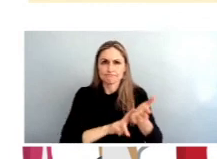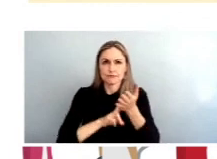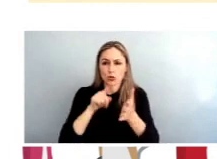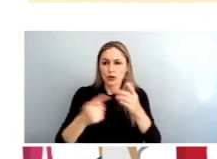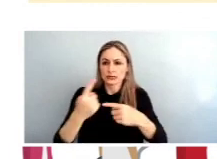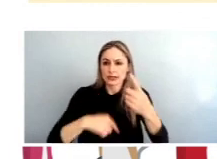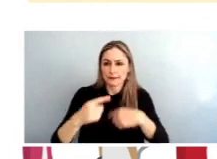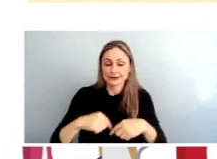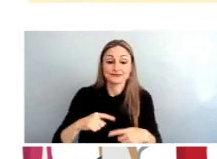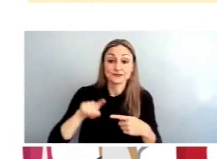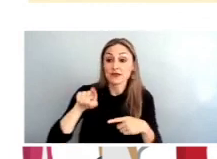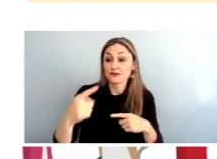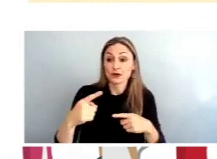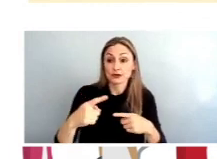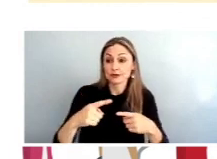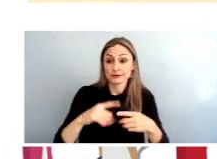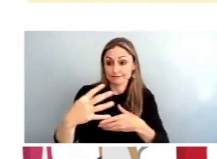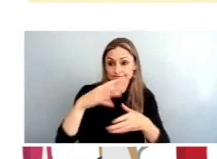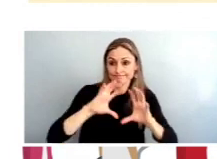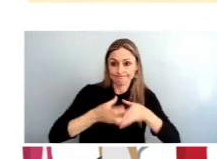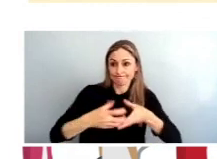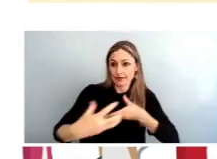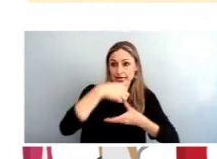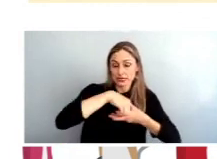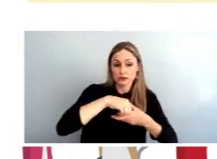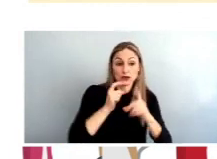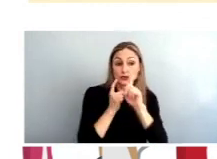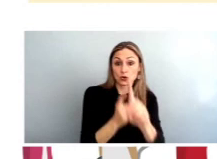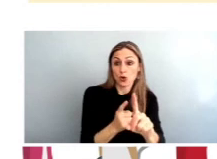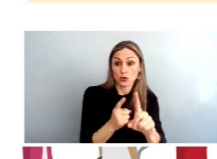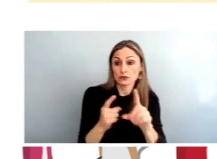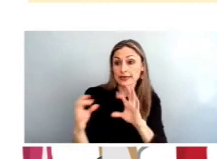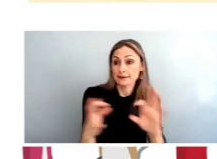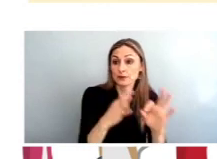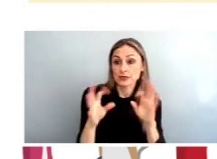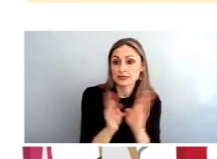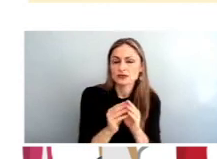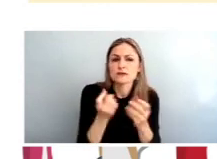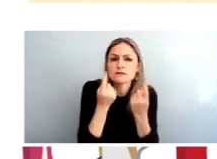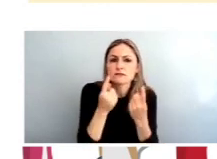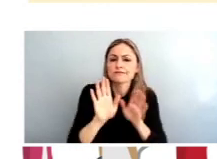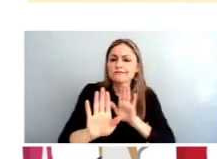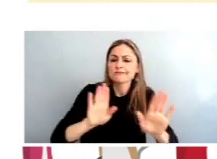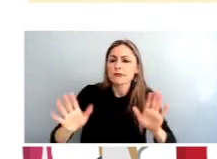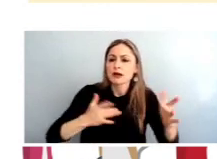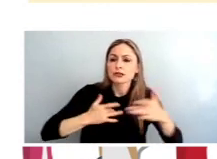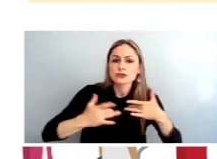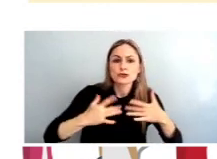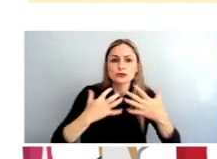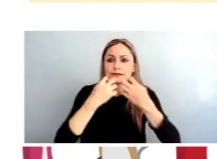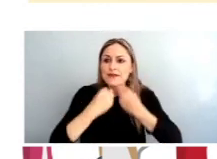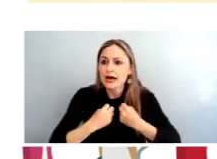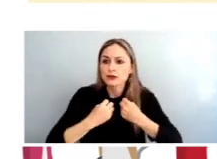first round of engagement our our goal for the input session is really understanding what people's concerns are what their values are what their